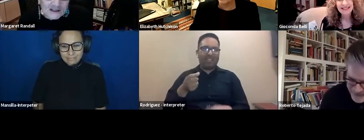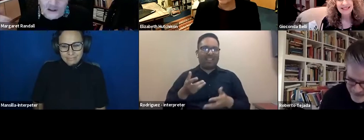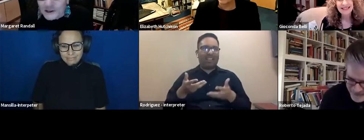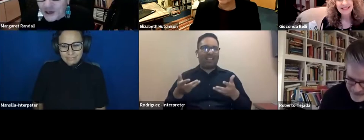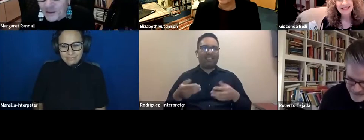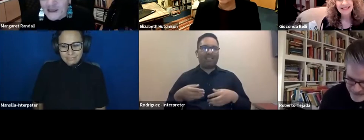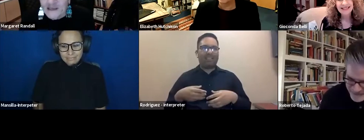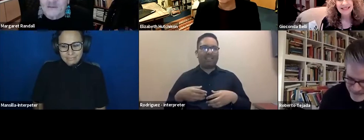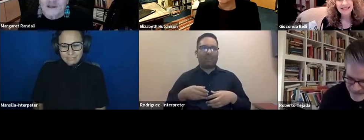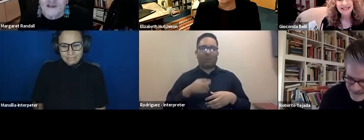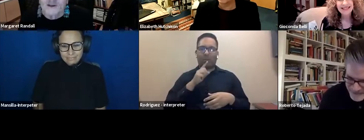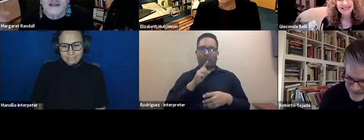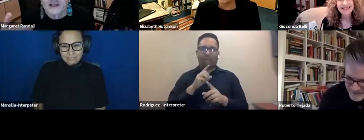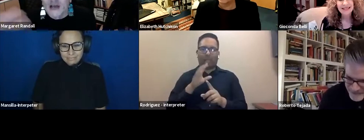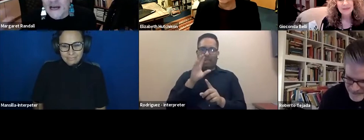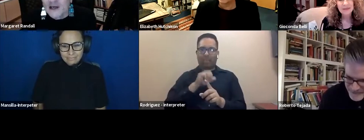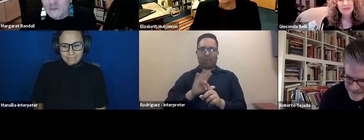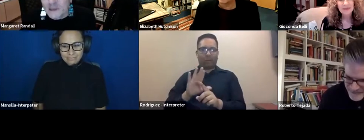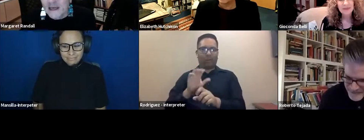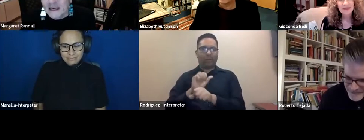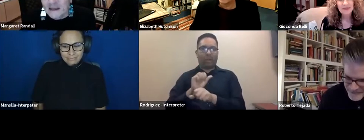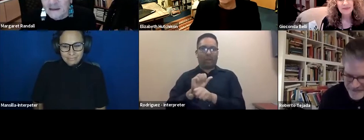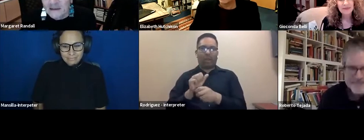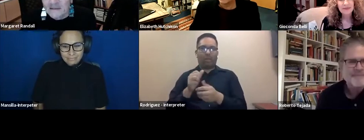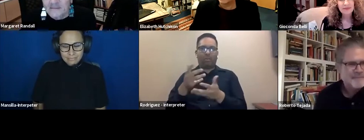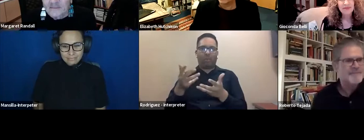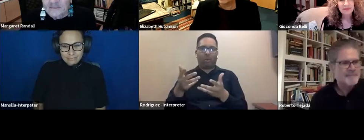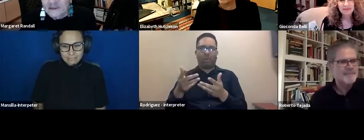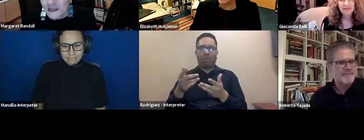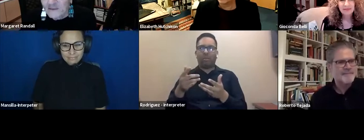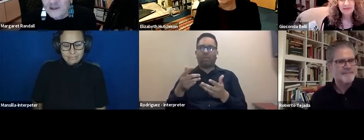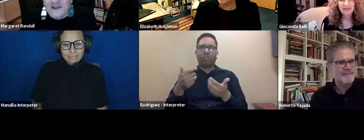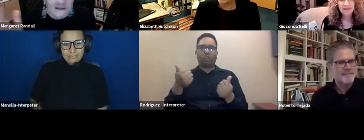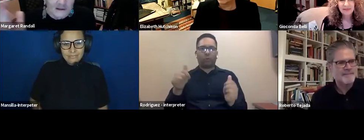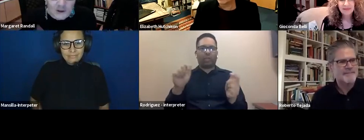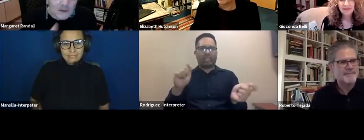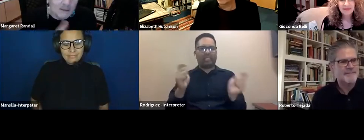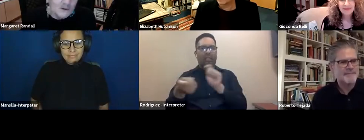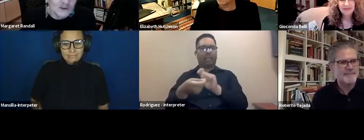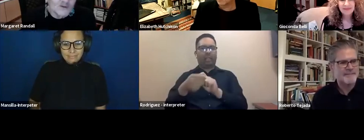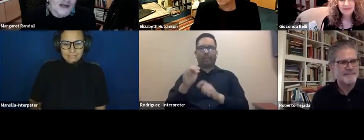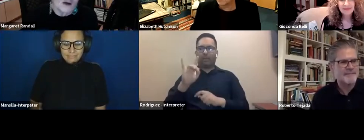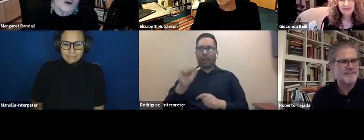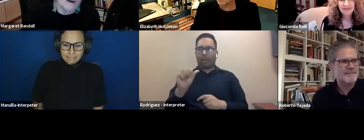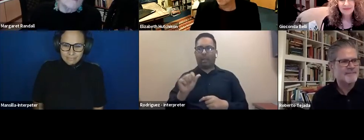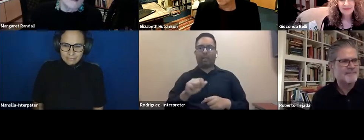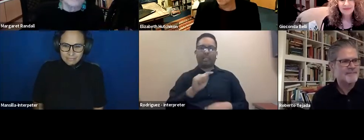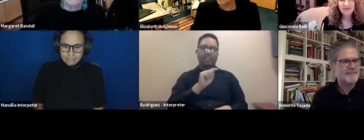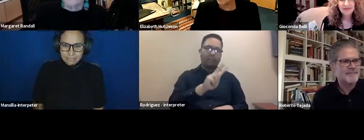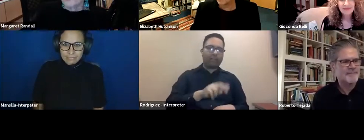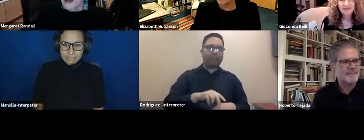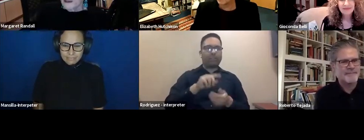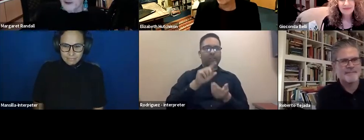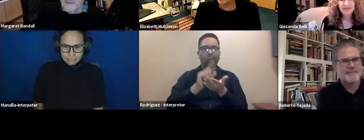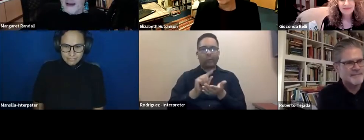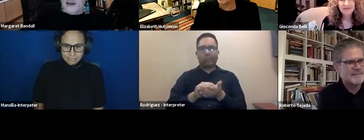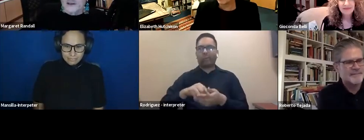your job, I guess, was to try to change media, television, newspapers, radio, to